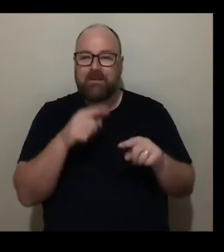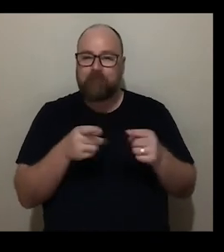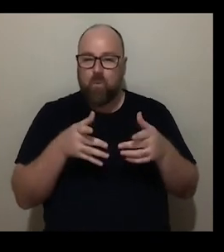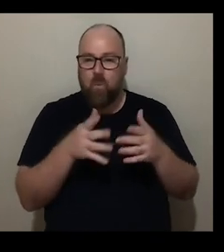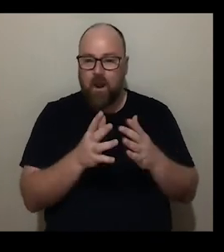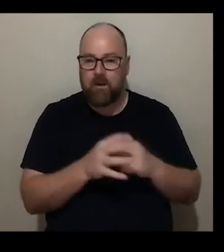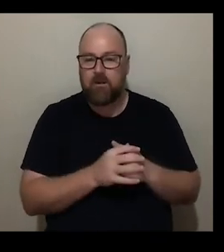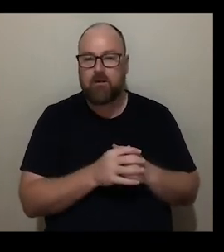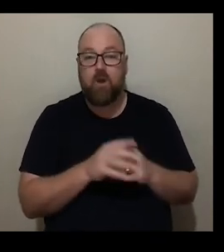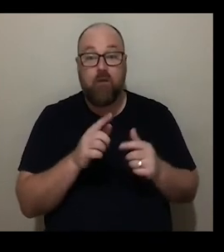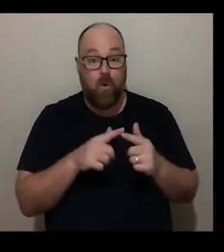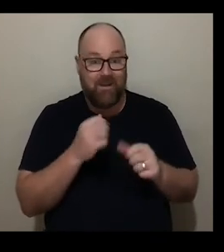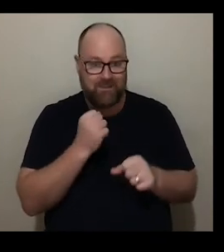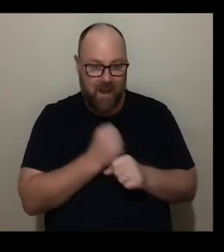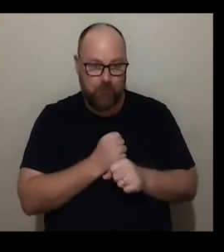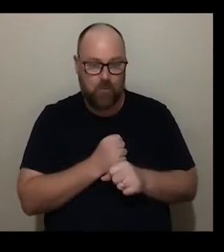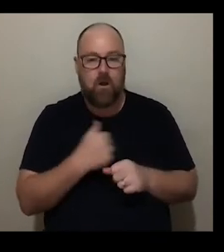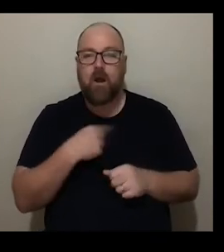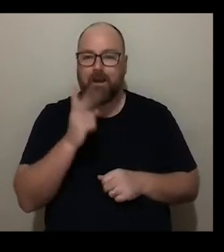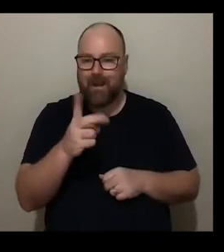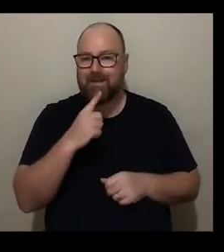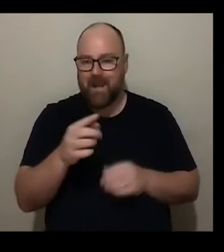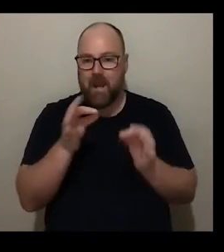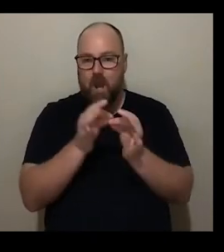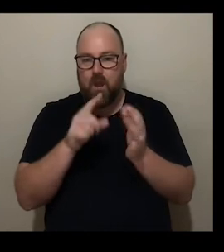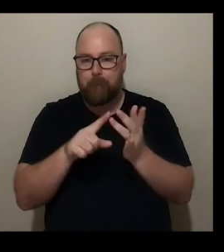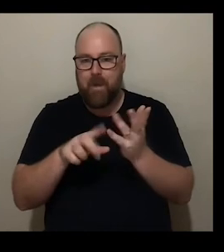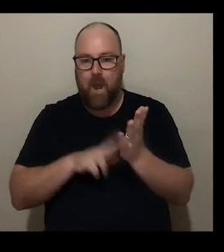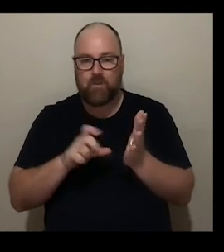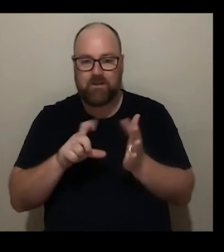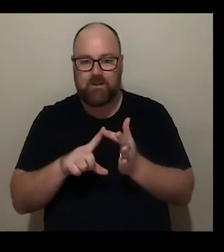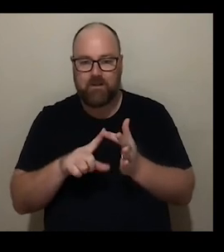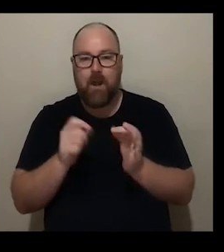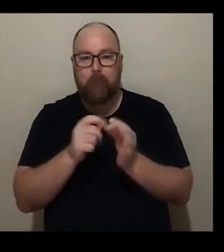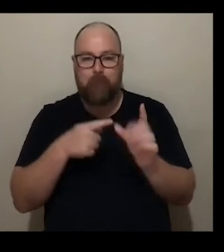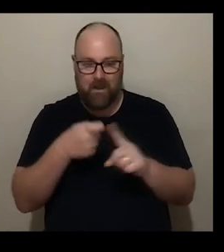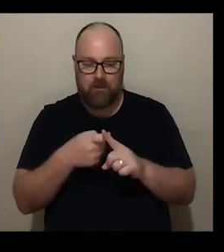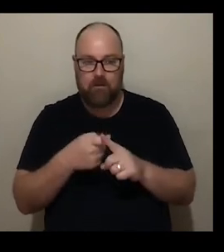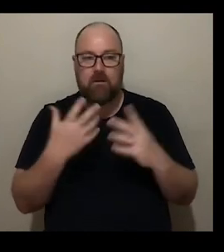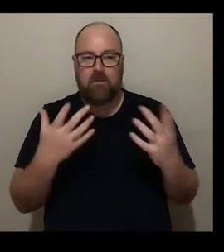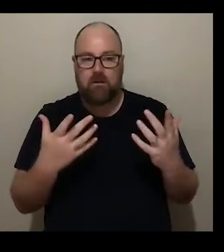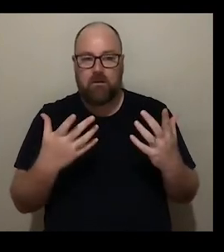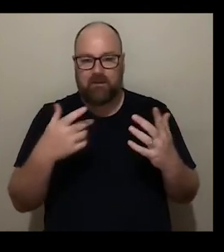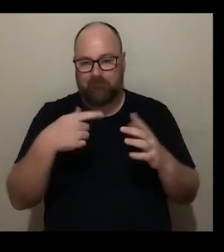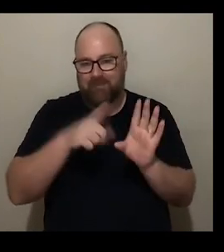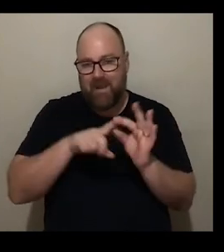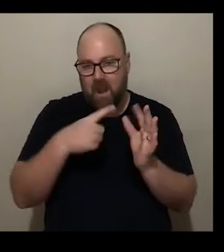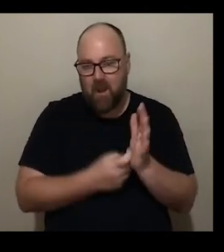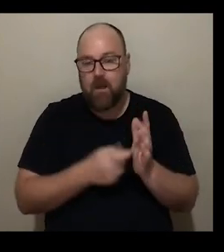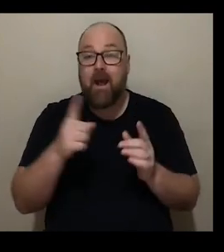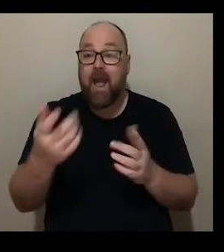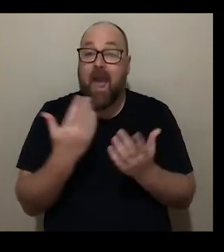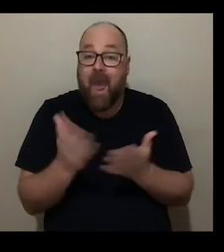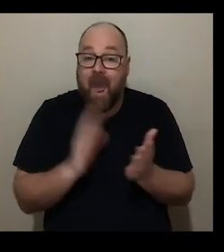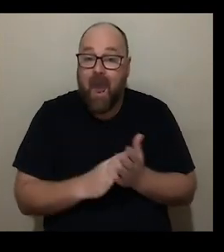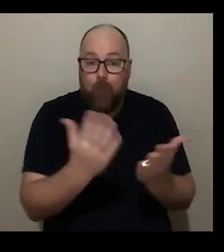um i'm calling this a bounce back year again and the way in which we're welcoming visitors back to the gallery is slightly